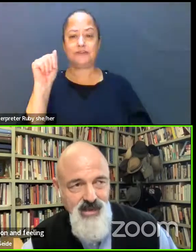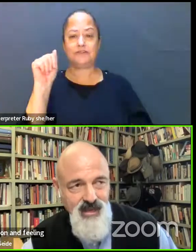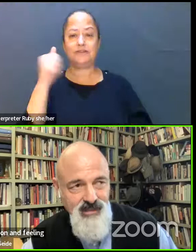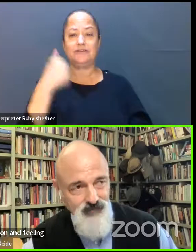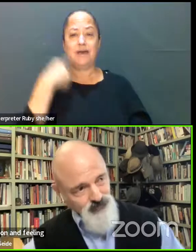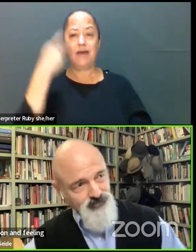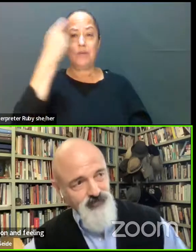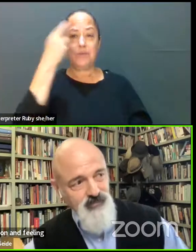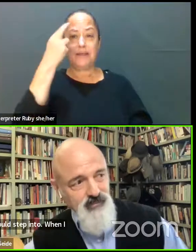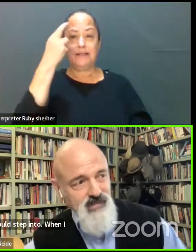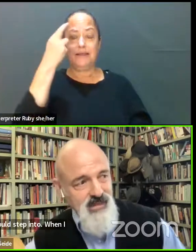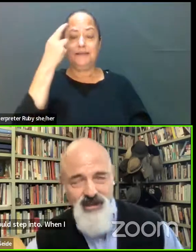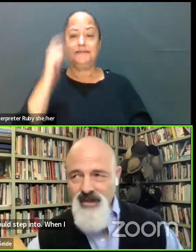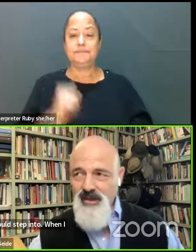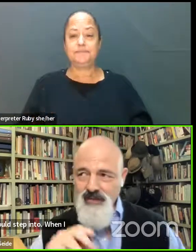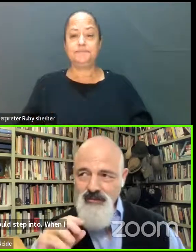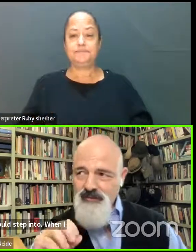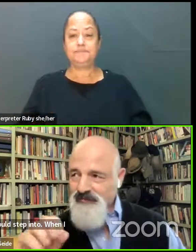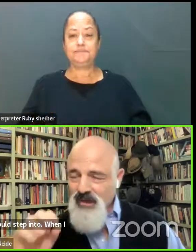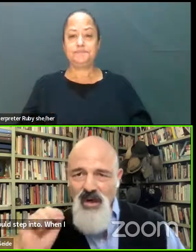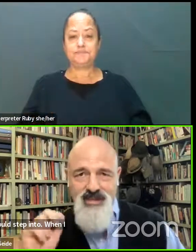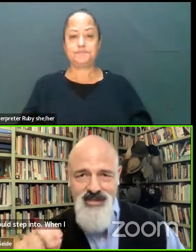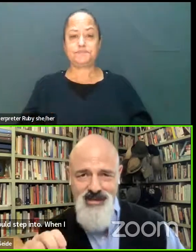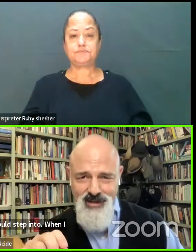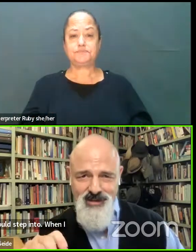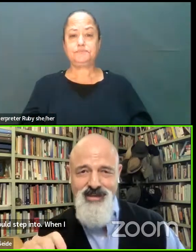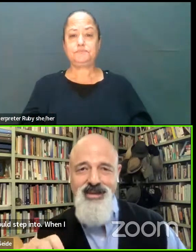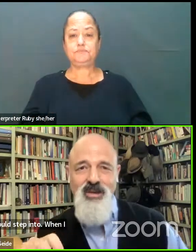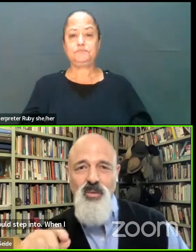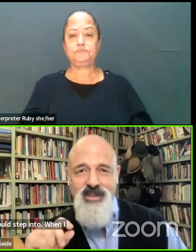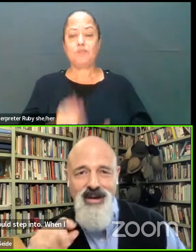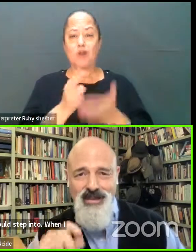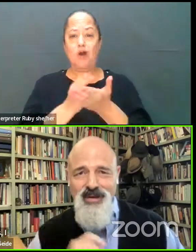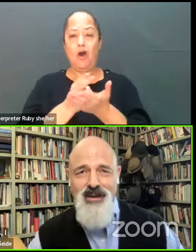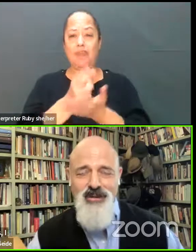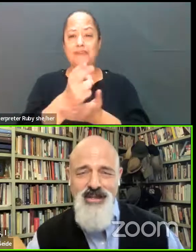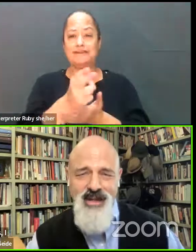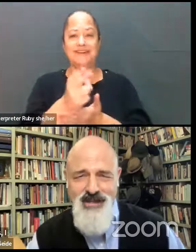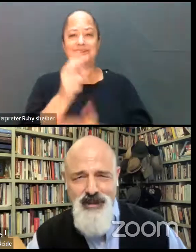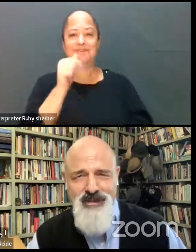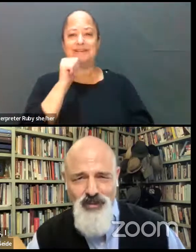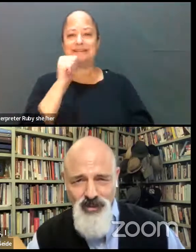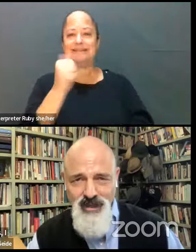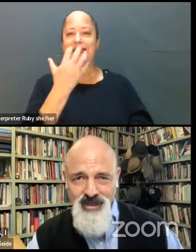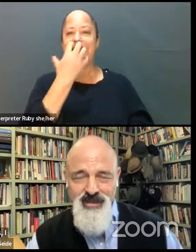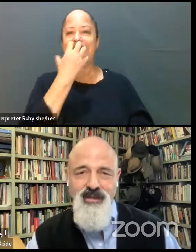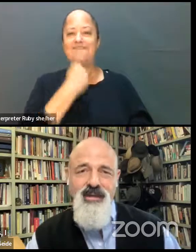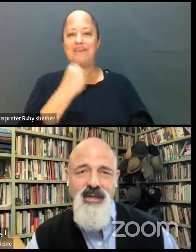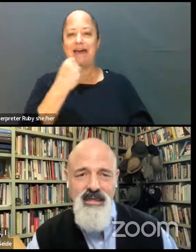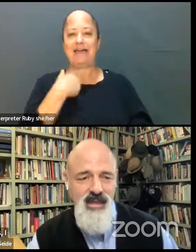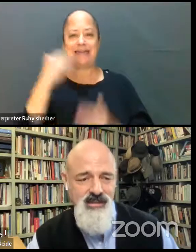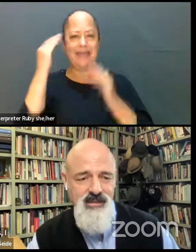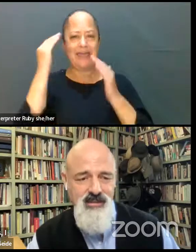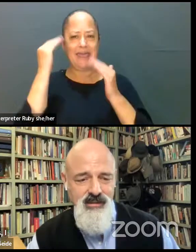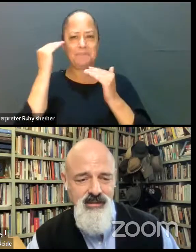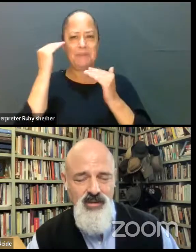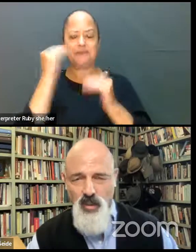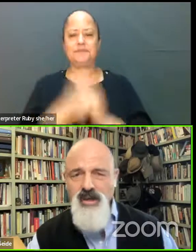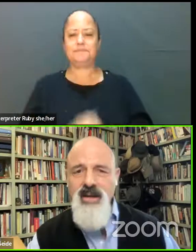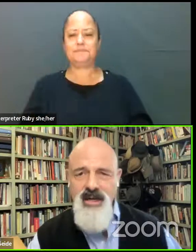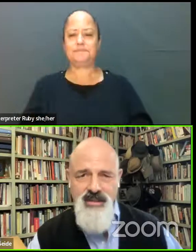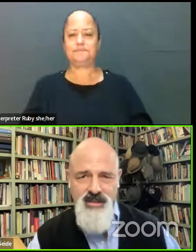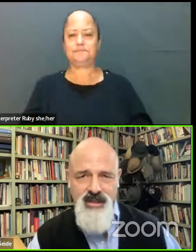realized that authenticity was not as valued as I expected it would be. And that